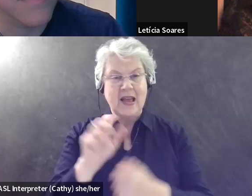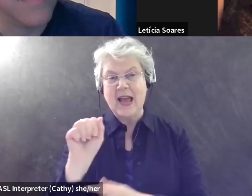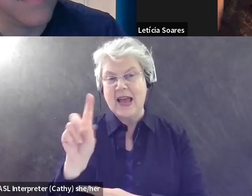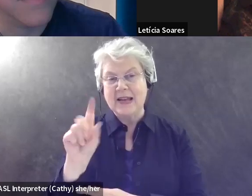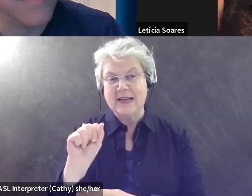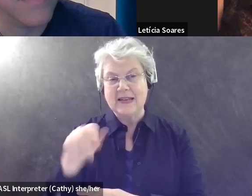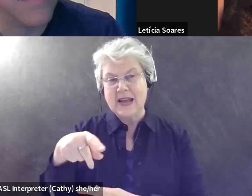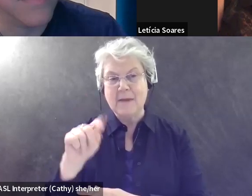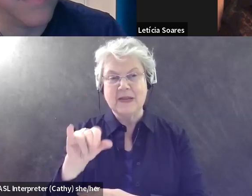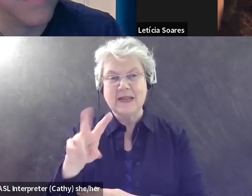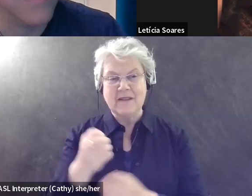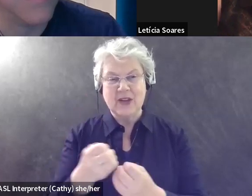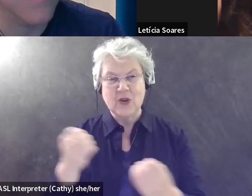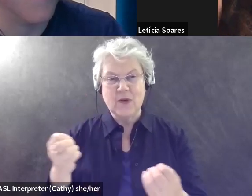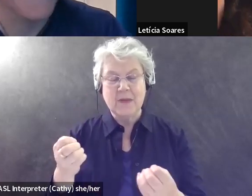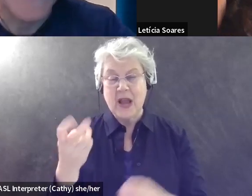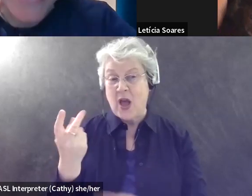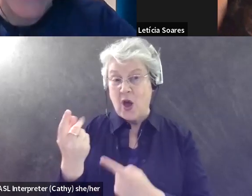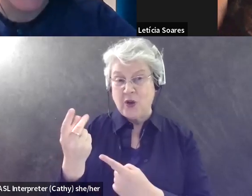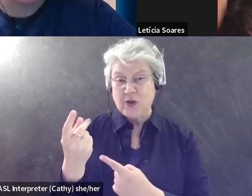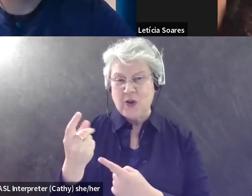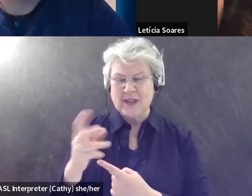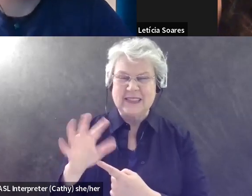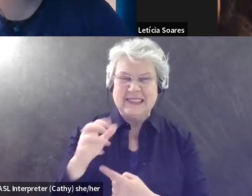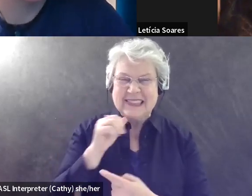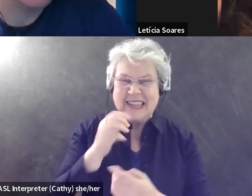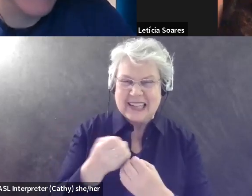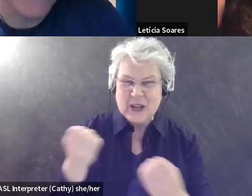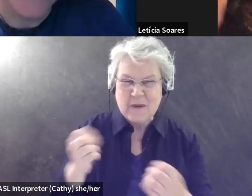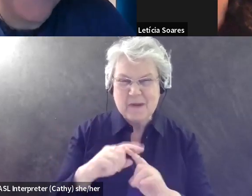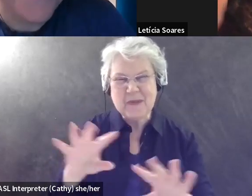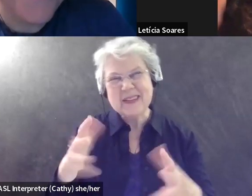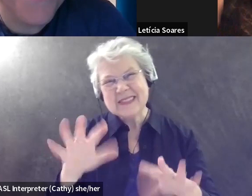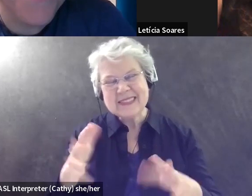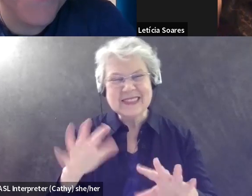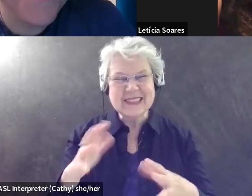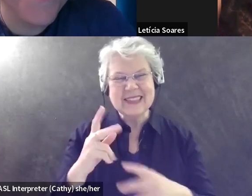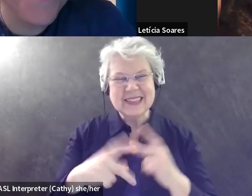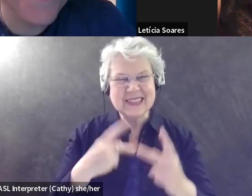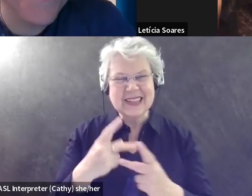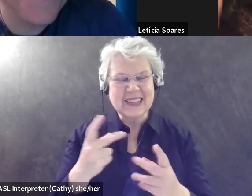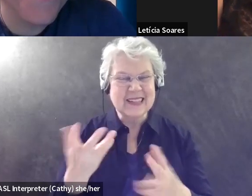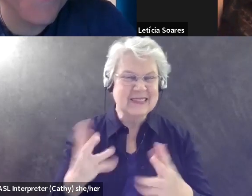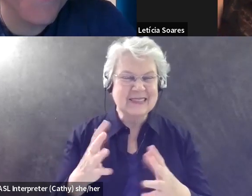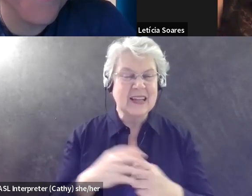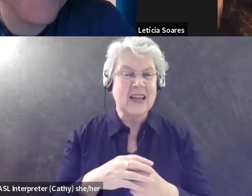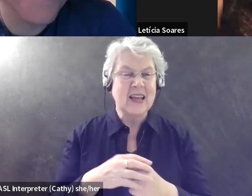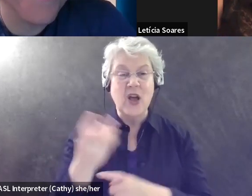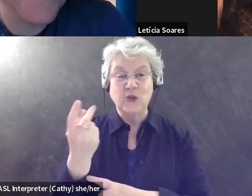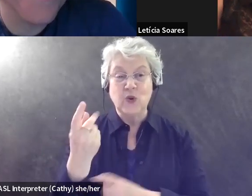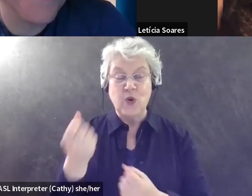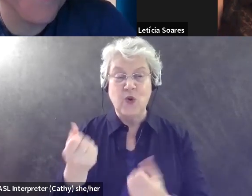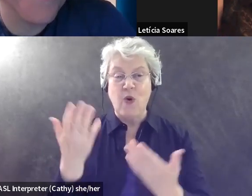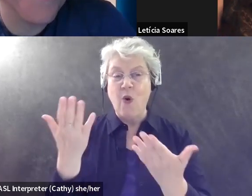an adaptive equipment, but sometimes, you know, it's, it's sort of, you know, um, they do offer,